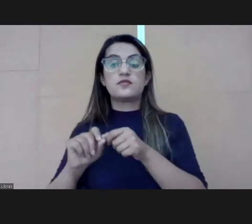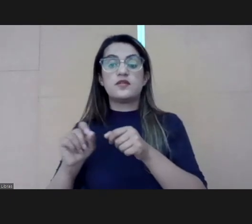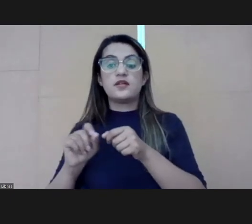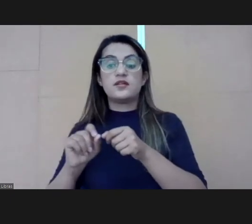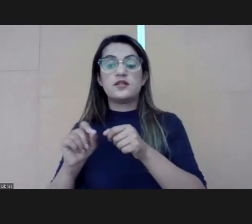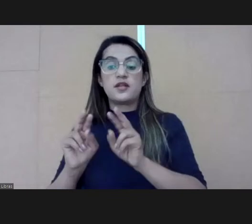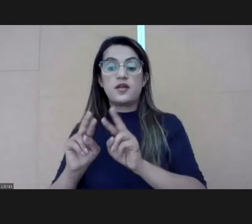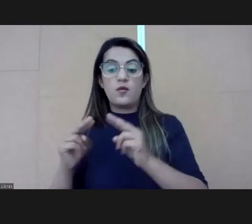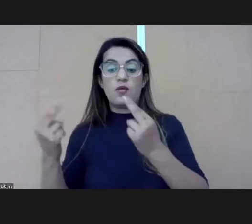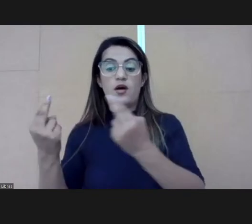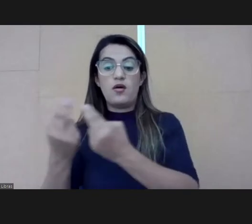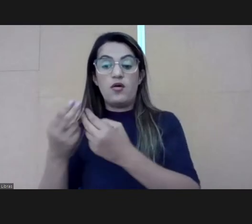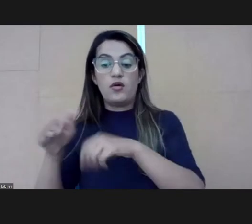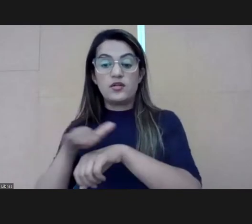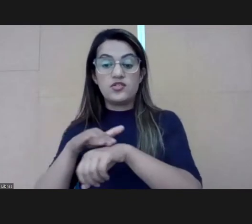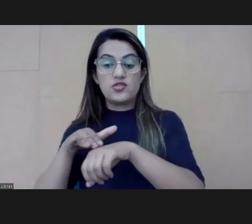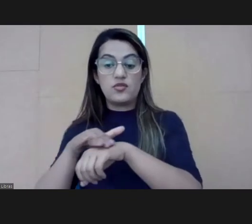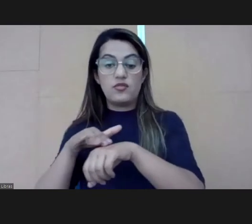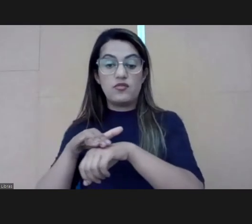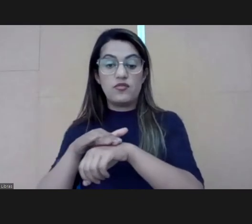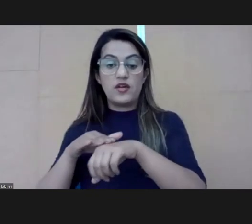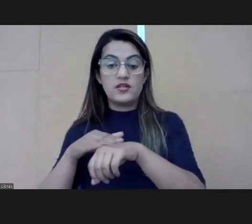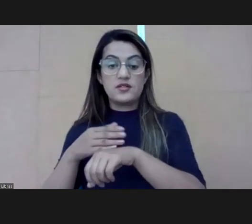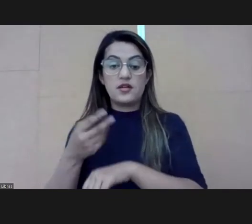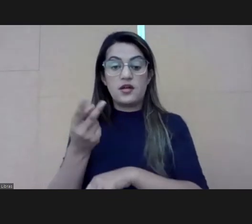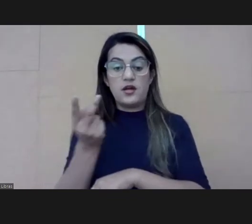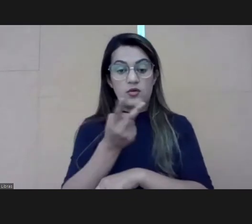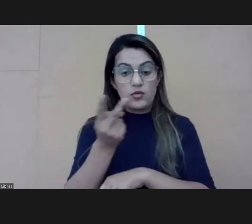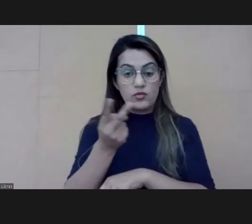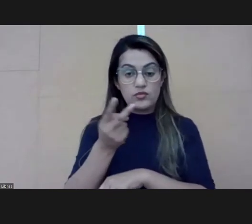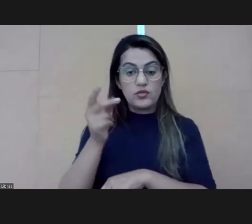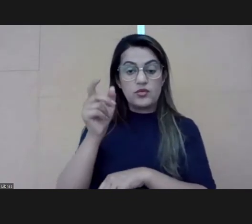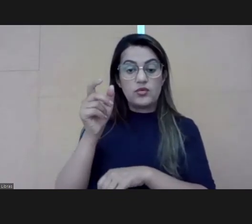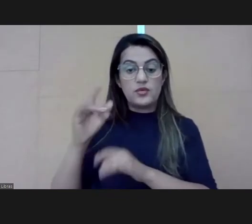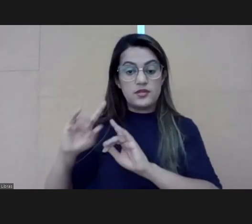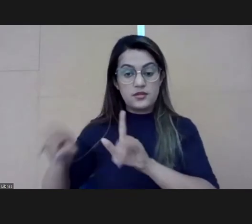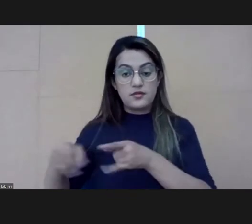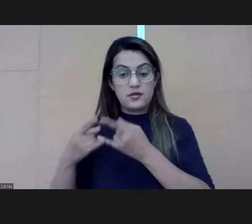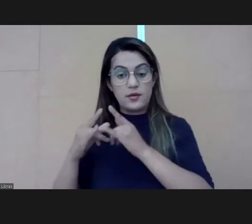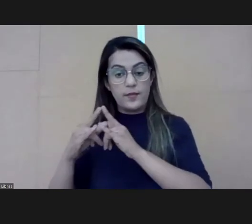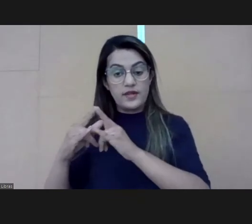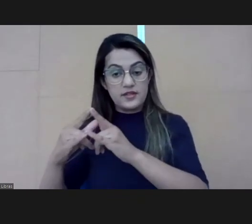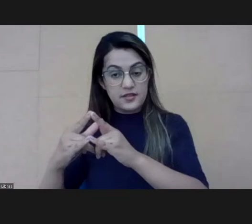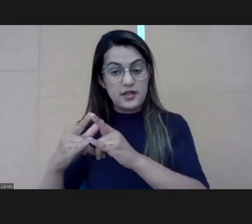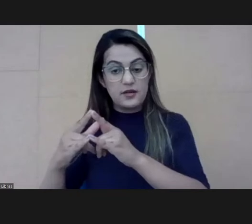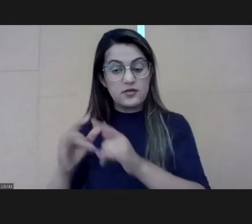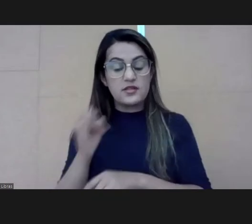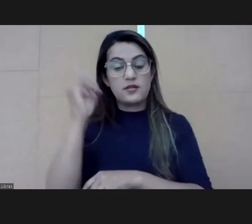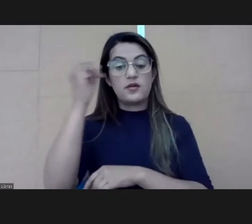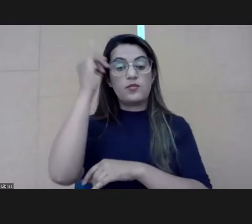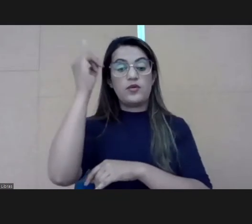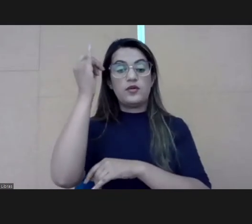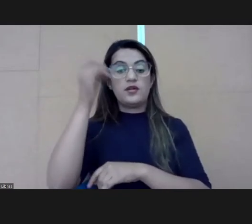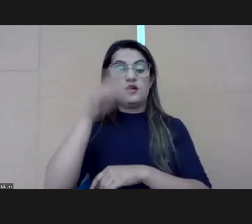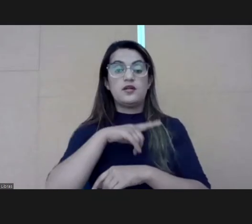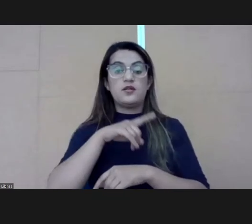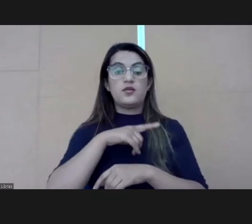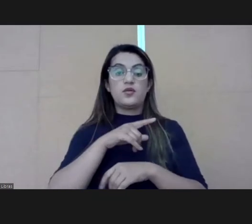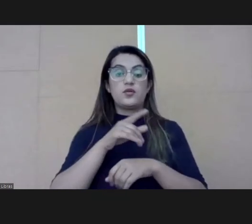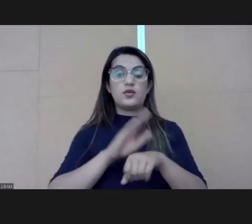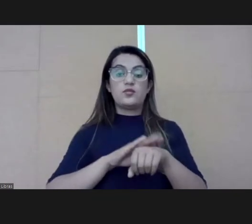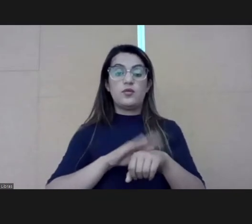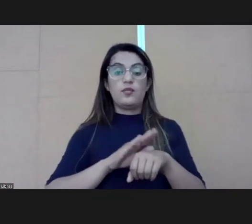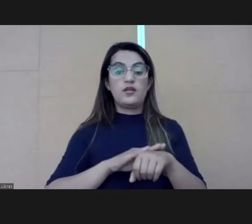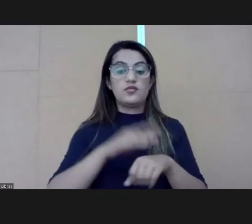have a conversation table, conversation round for NAPI. We wanted to make